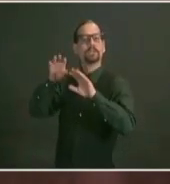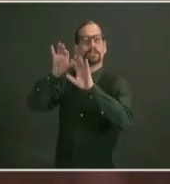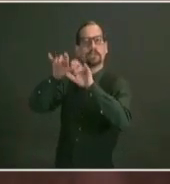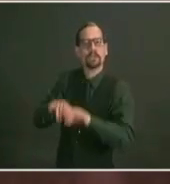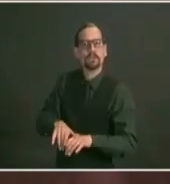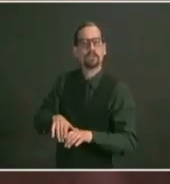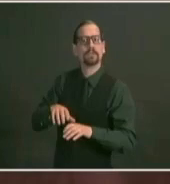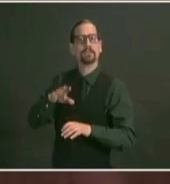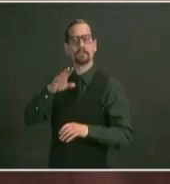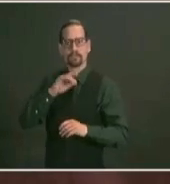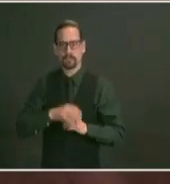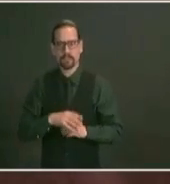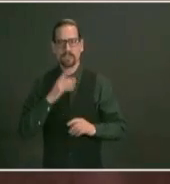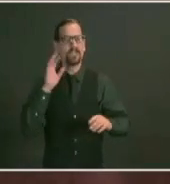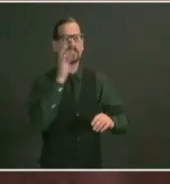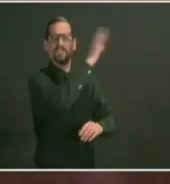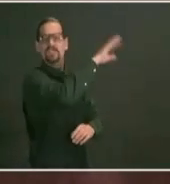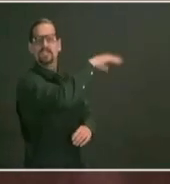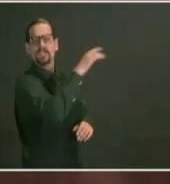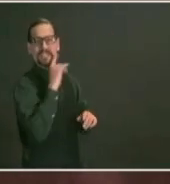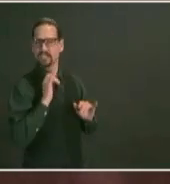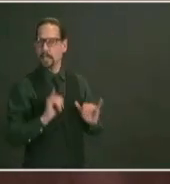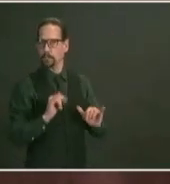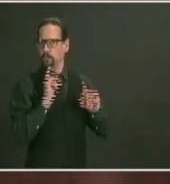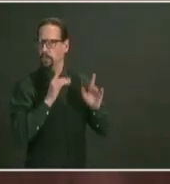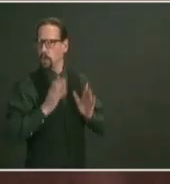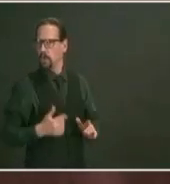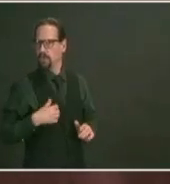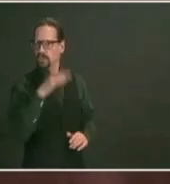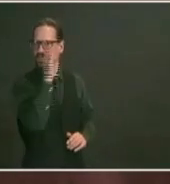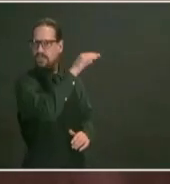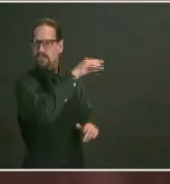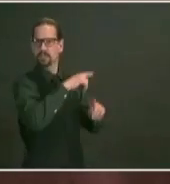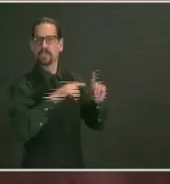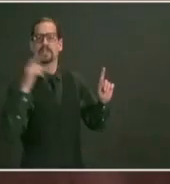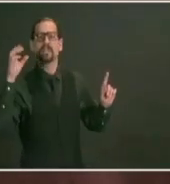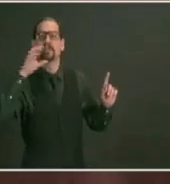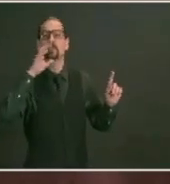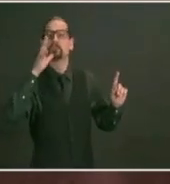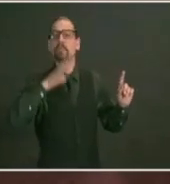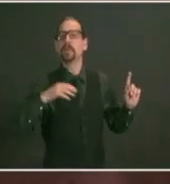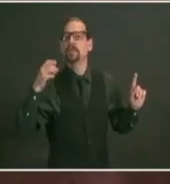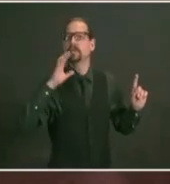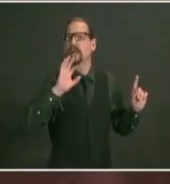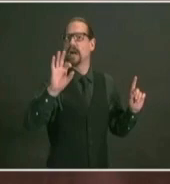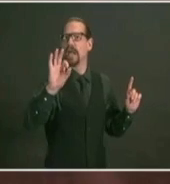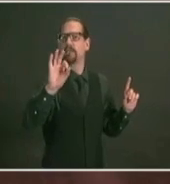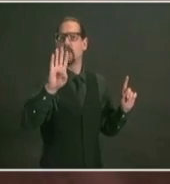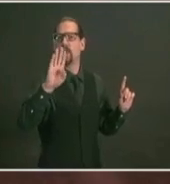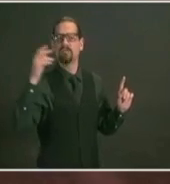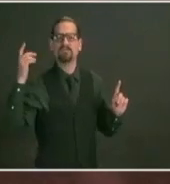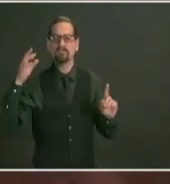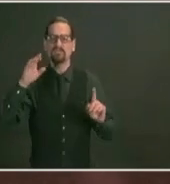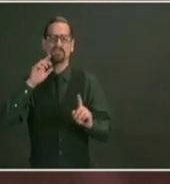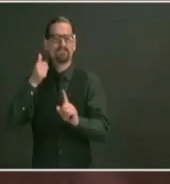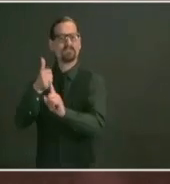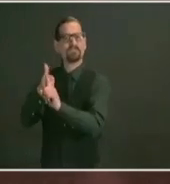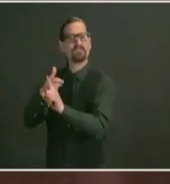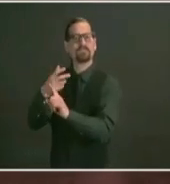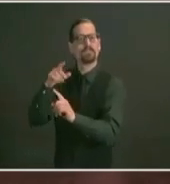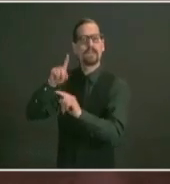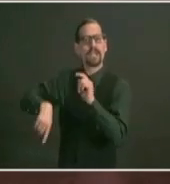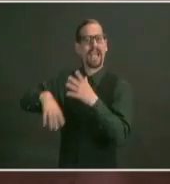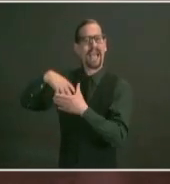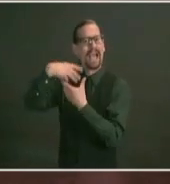who has 94 year old parents who contacted me she said three weeks ago she contacted the health department she got a surveyed monkey